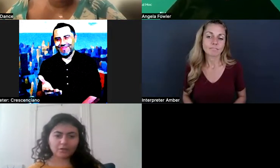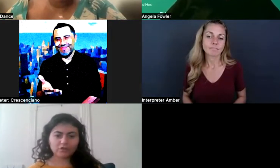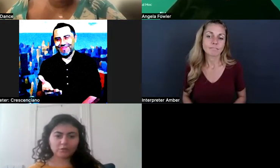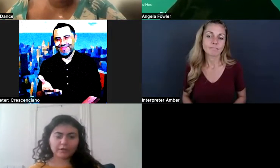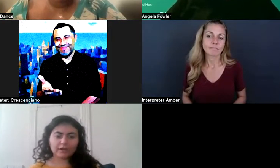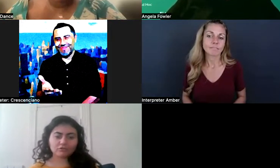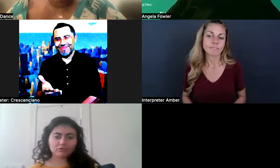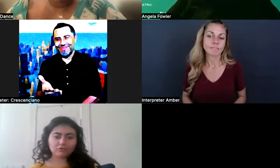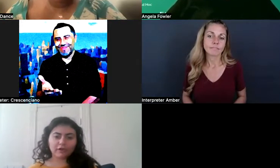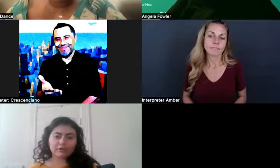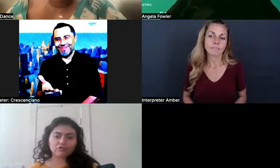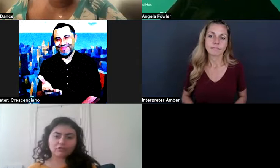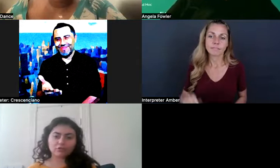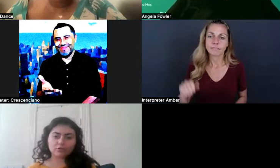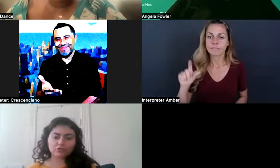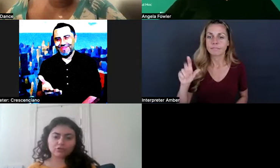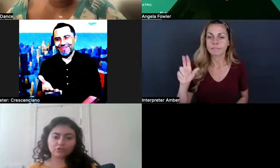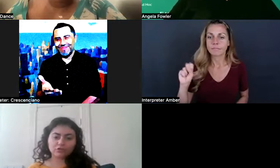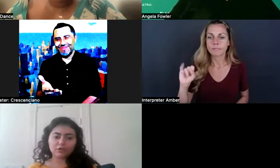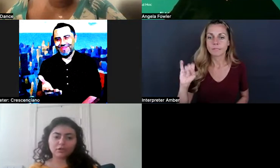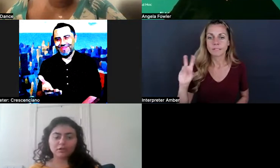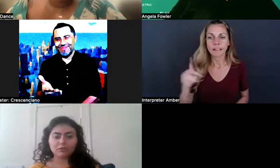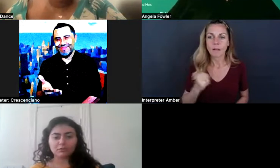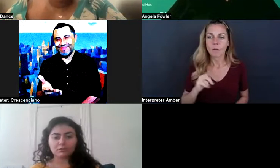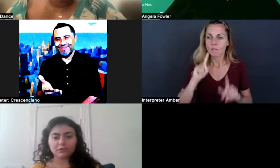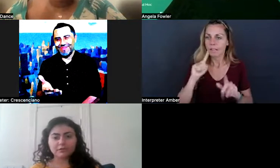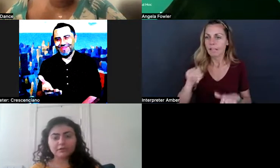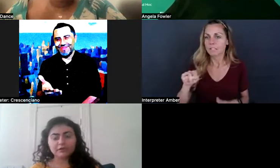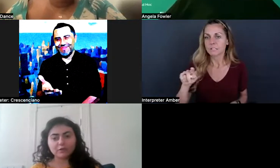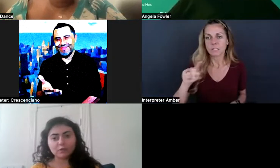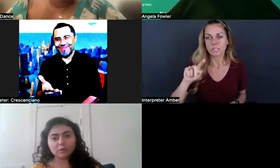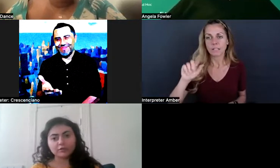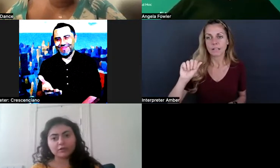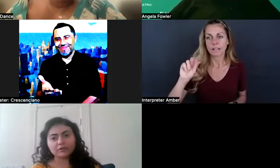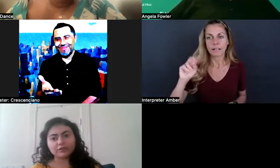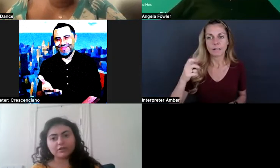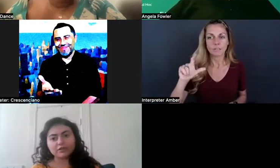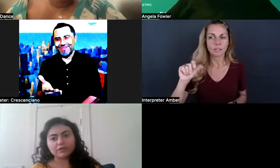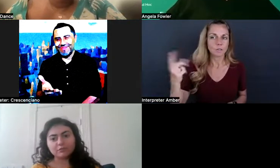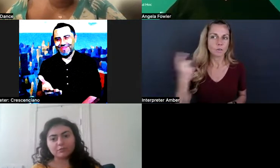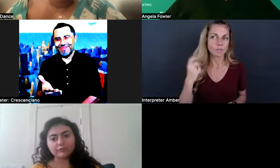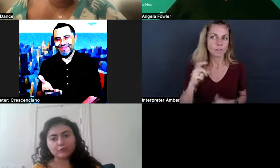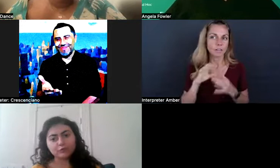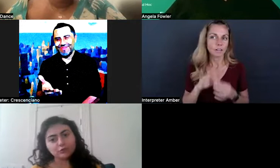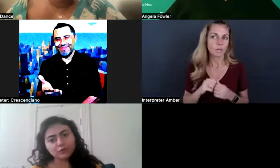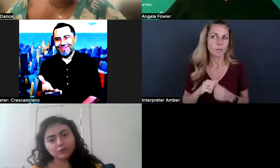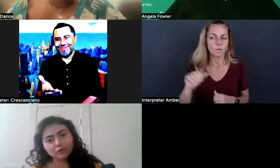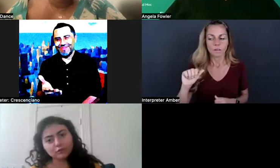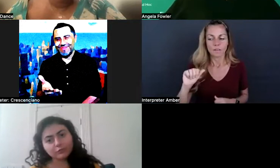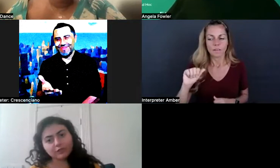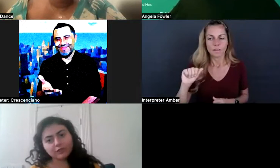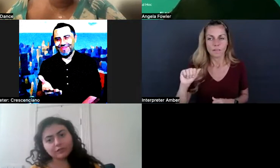I just want to answer Angela's question. Um, as far as whether NDAs can be refused